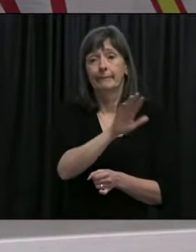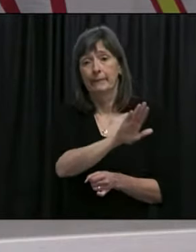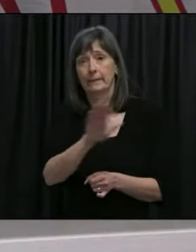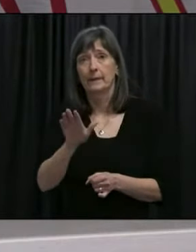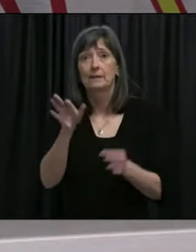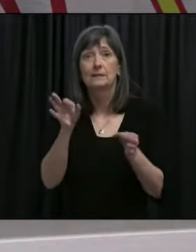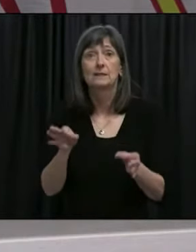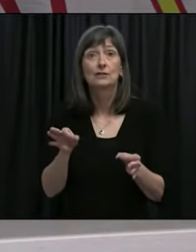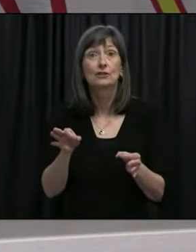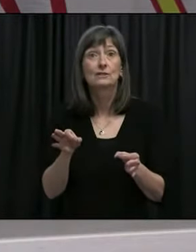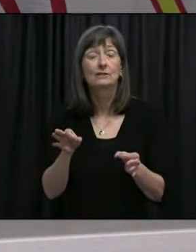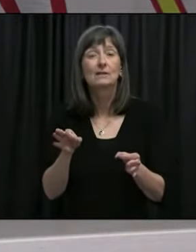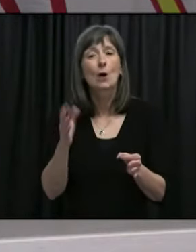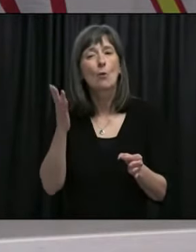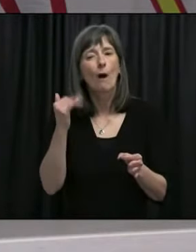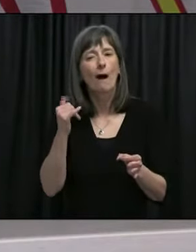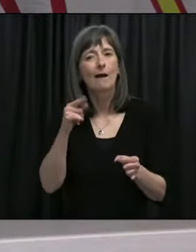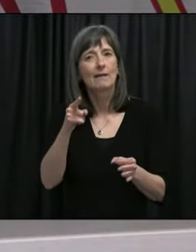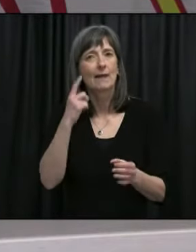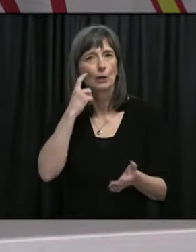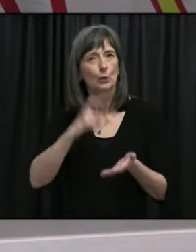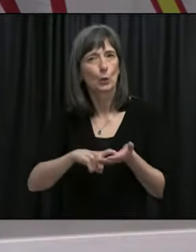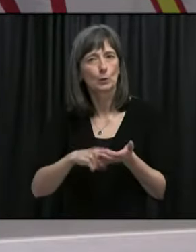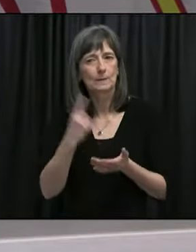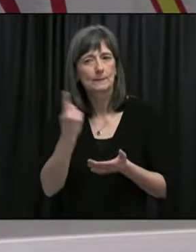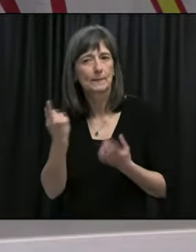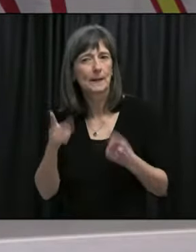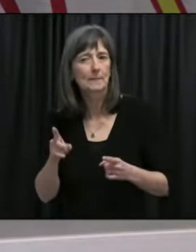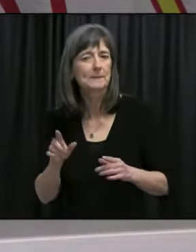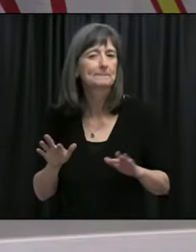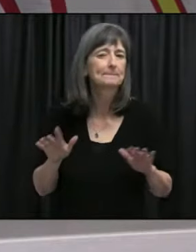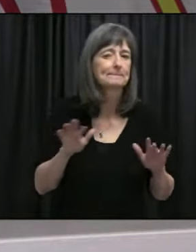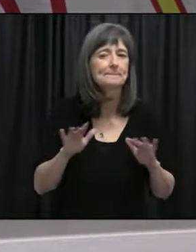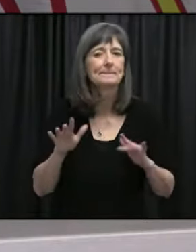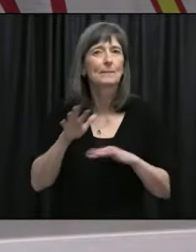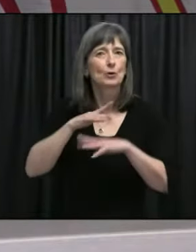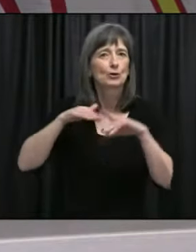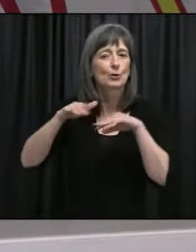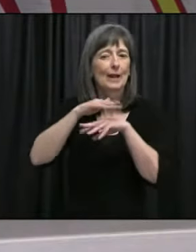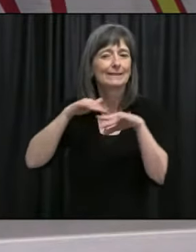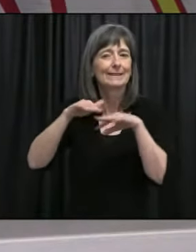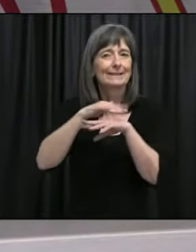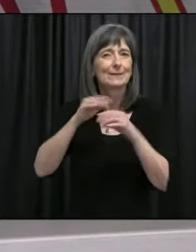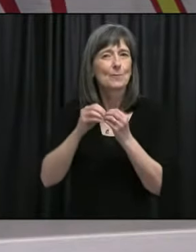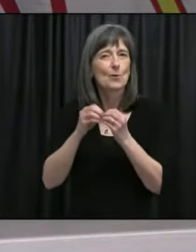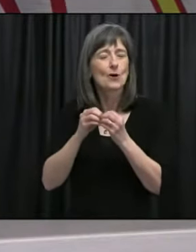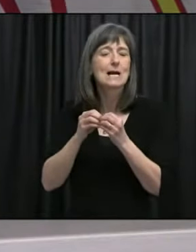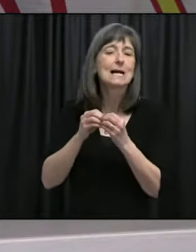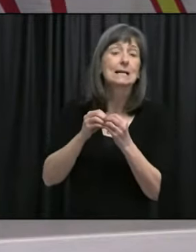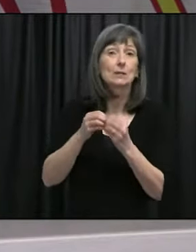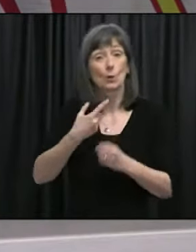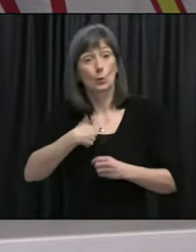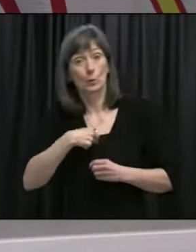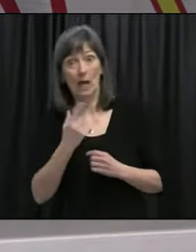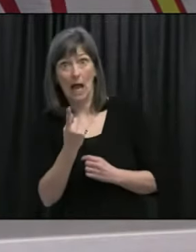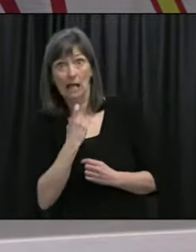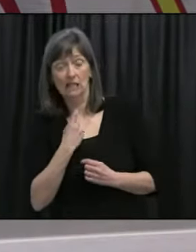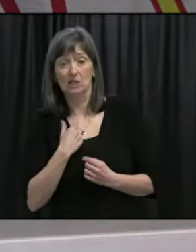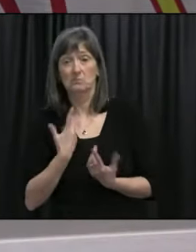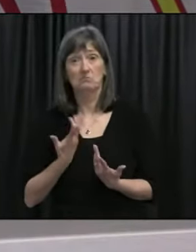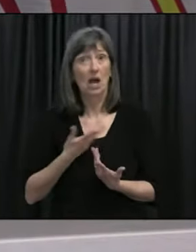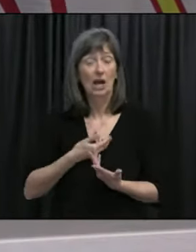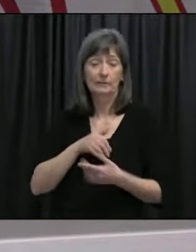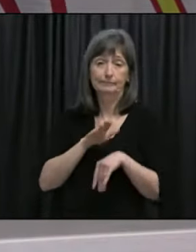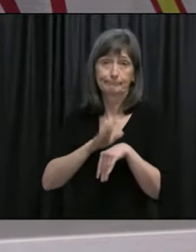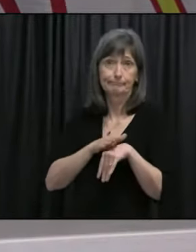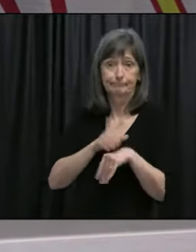address an issue that they were seeing. And we gave our feedback to them. You know, it's not really appropriate for